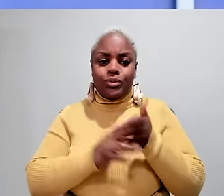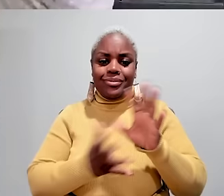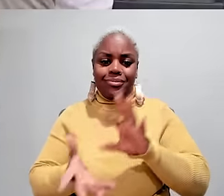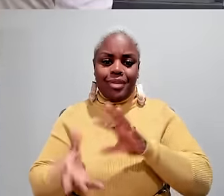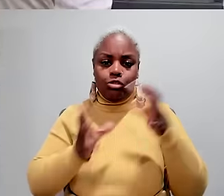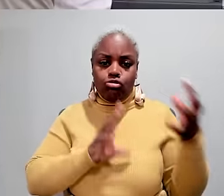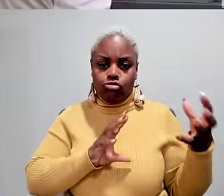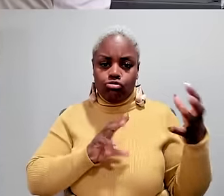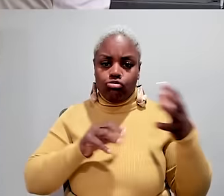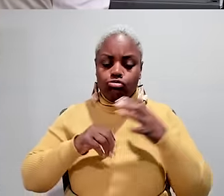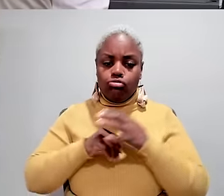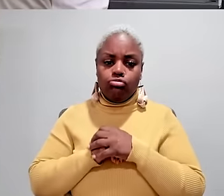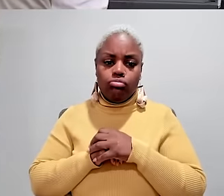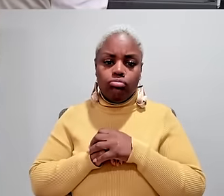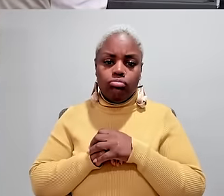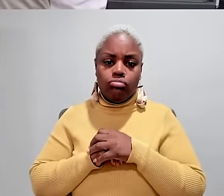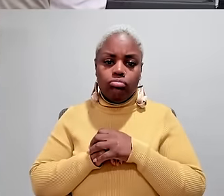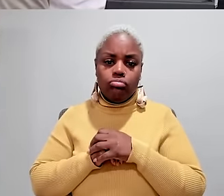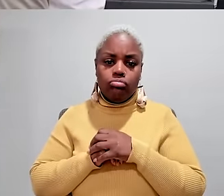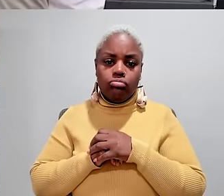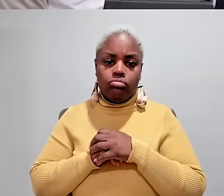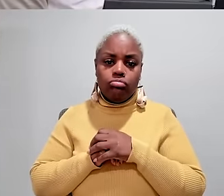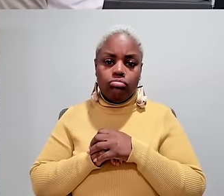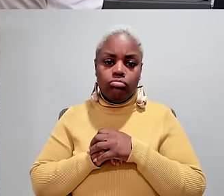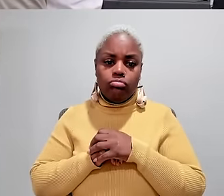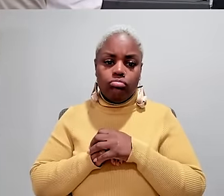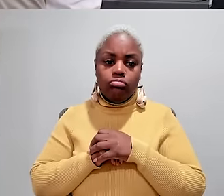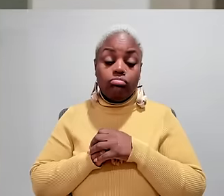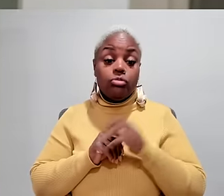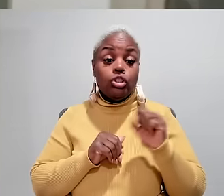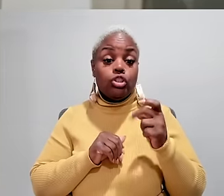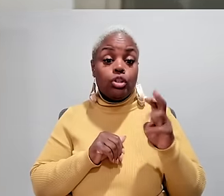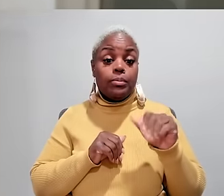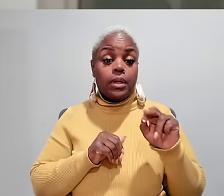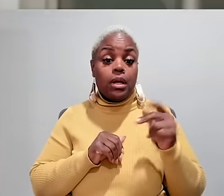a coordinator to help people with disabilities through disasters.